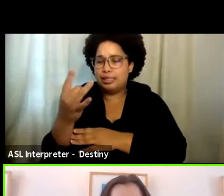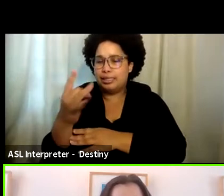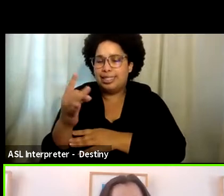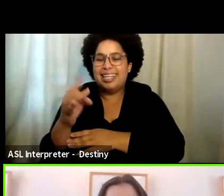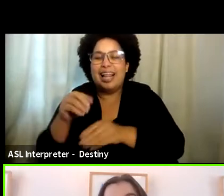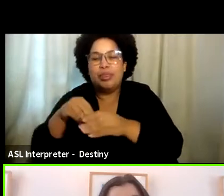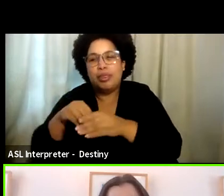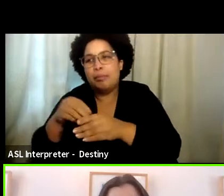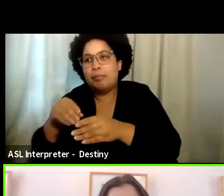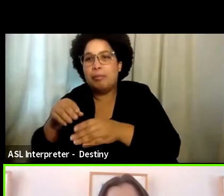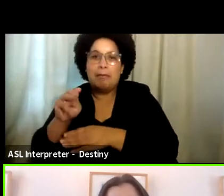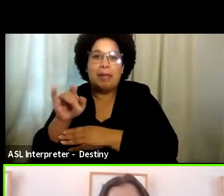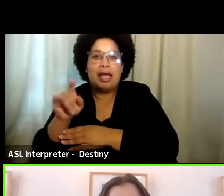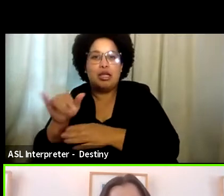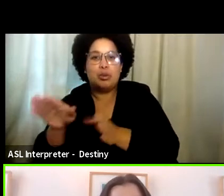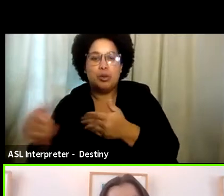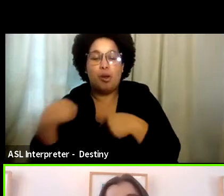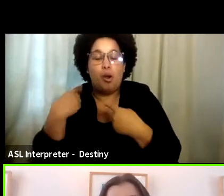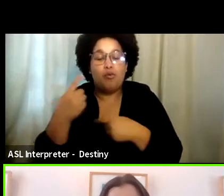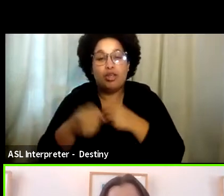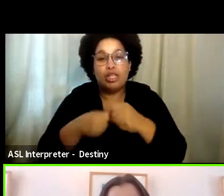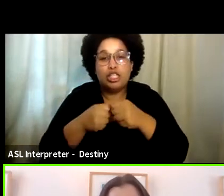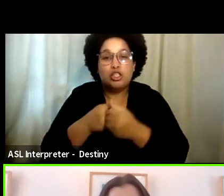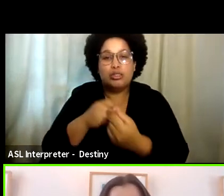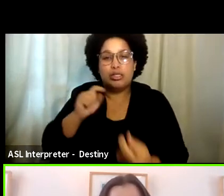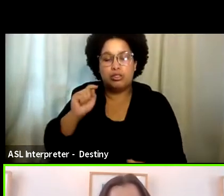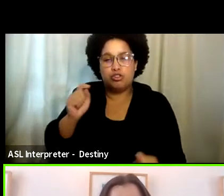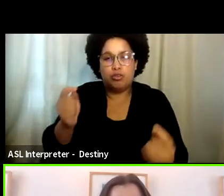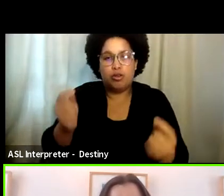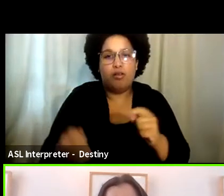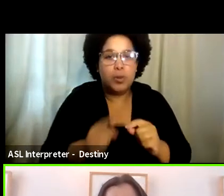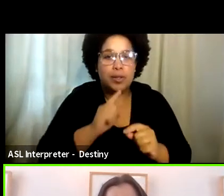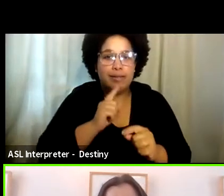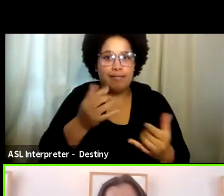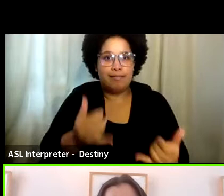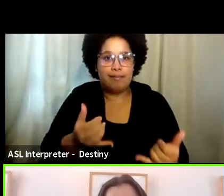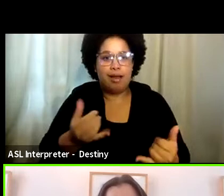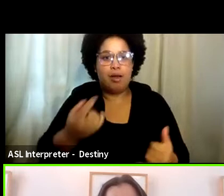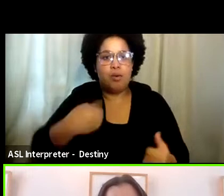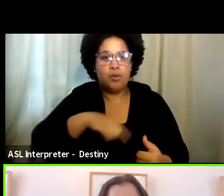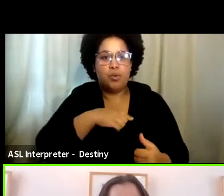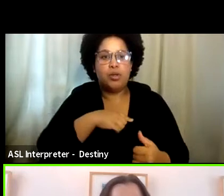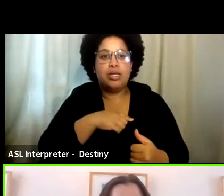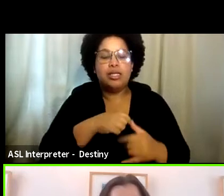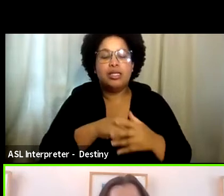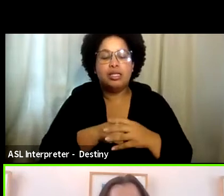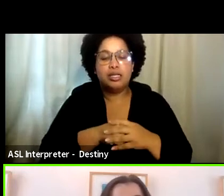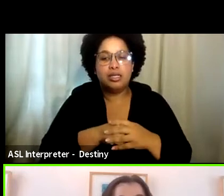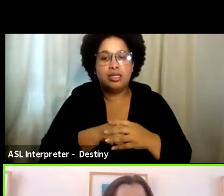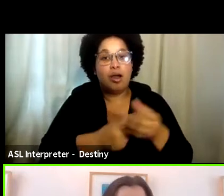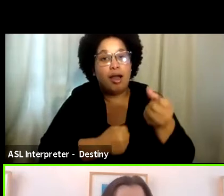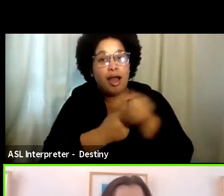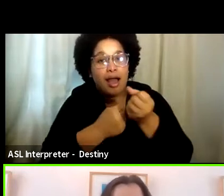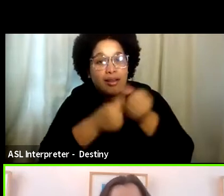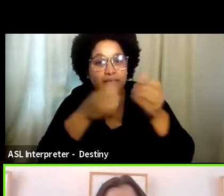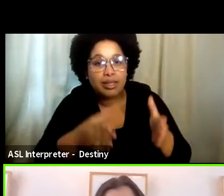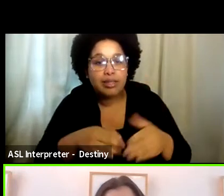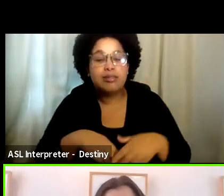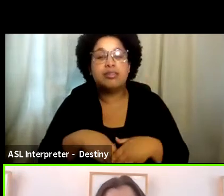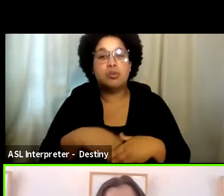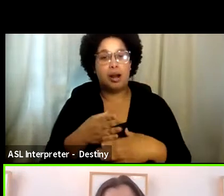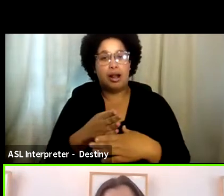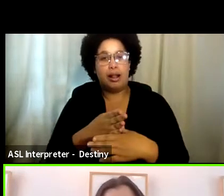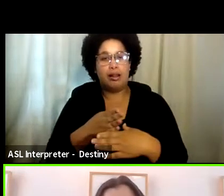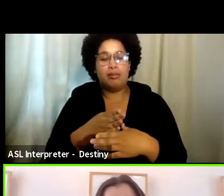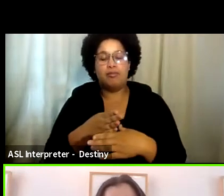has evolved over the years and essentially now what it is, is we are able to act as advocates and liaisons between